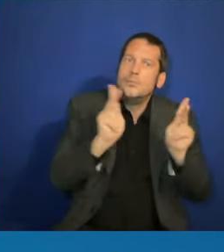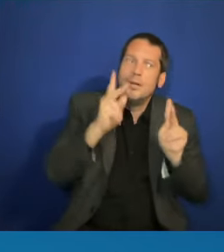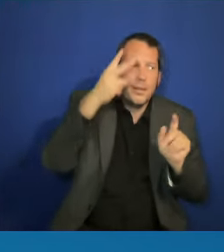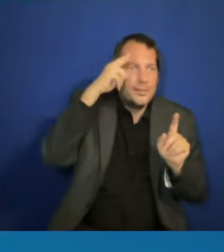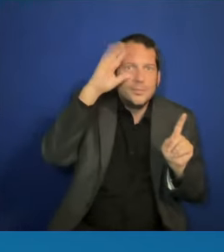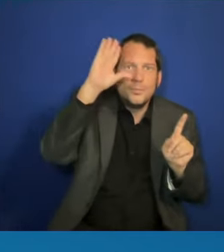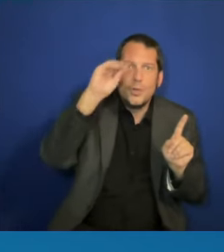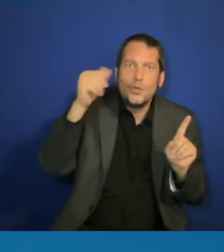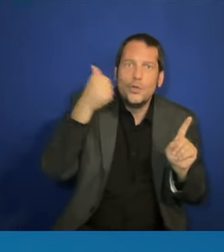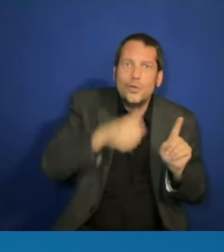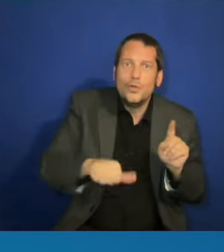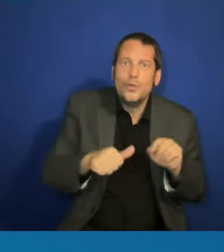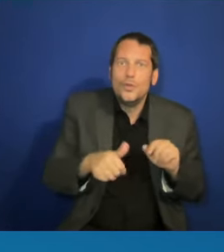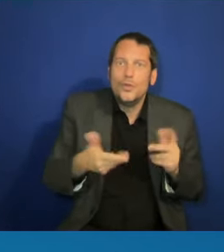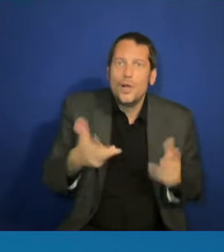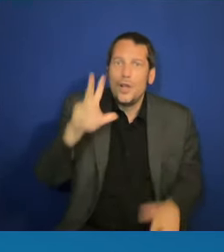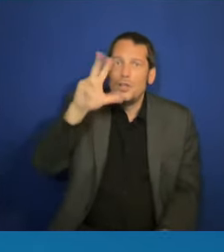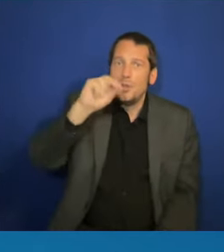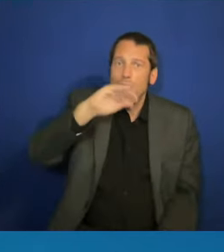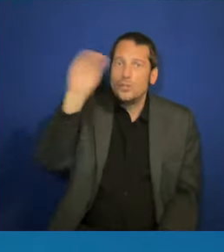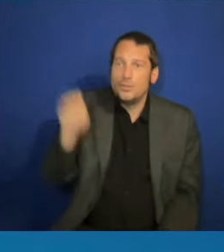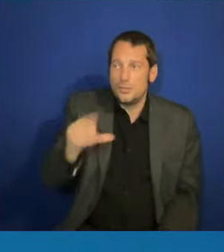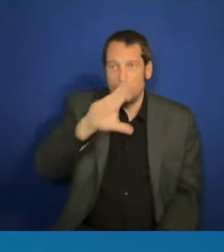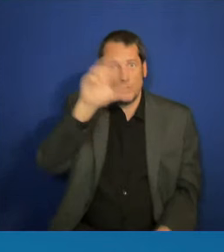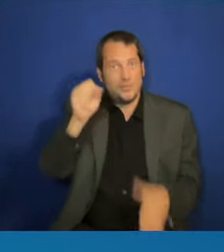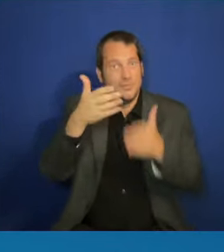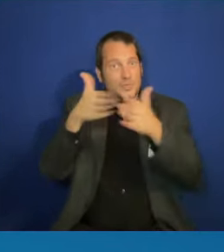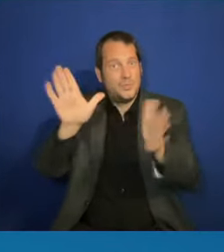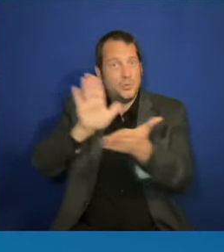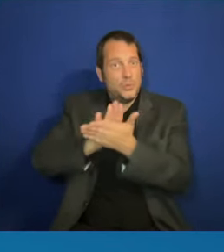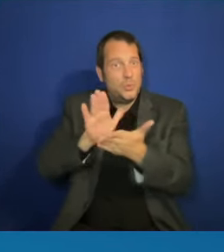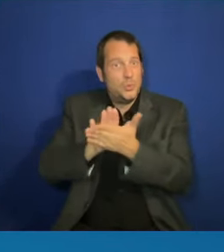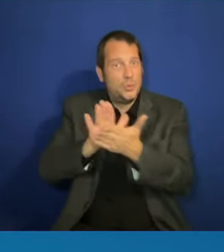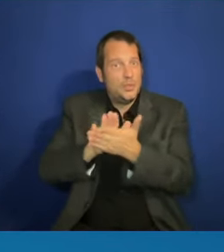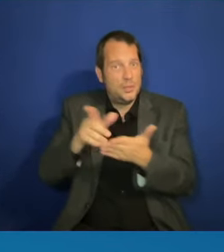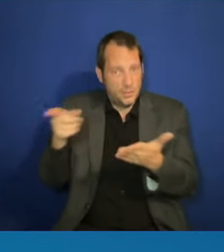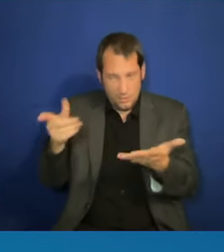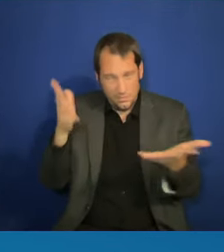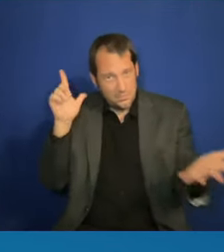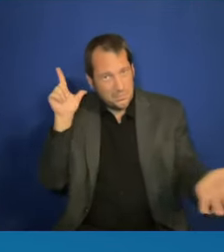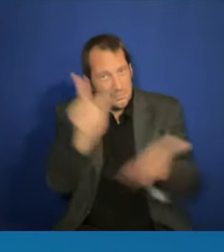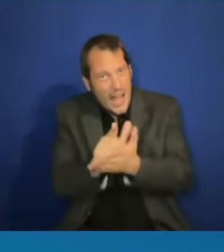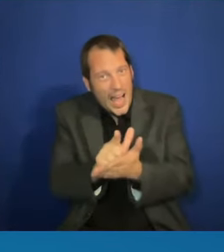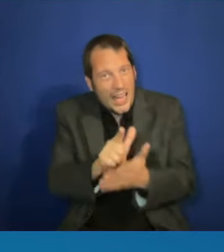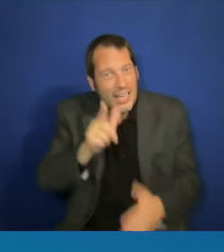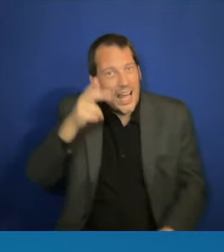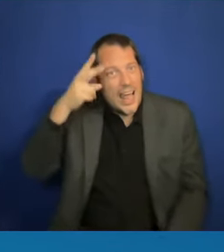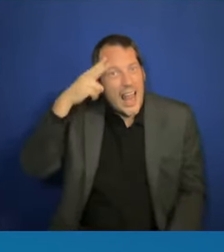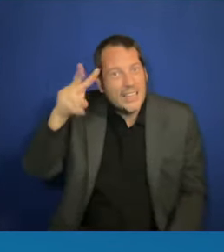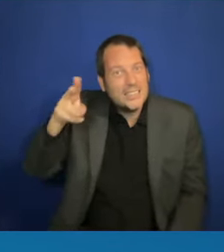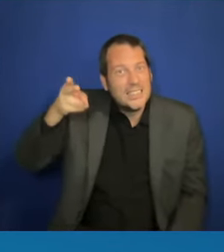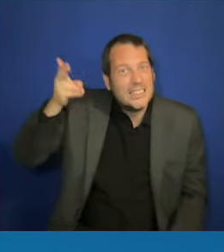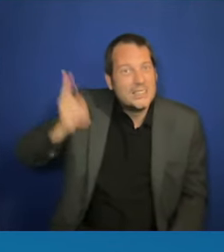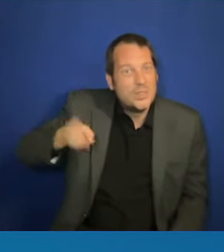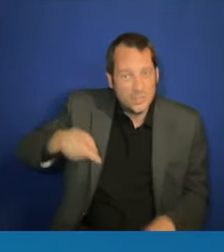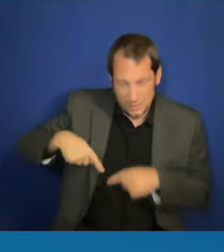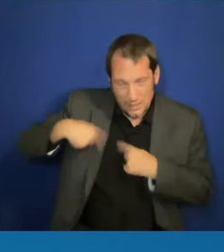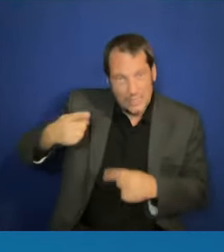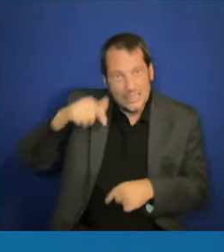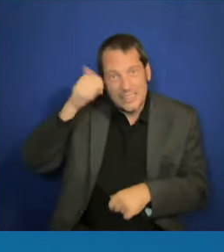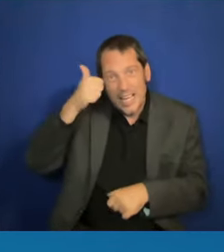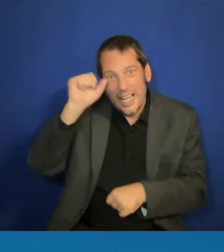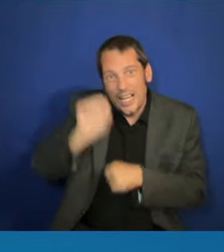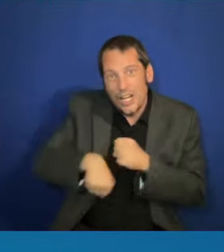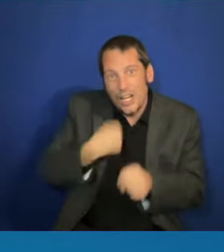years and it's 30% Latino. Texas is 40% Latino and teachers are only allowed to teach Latin